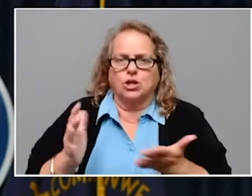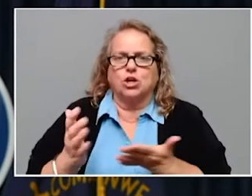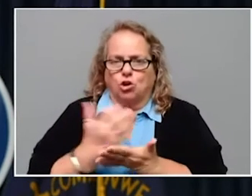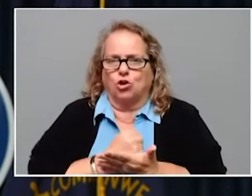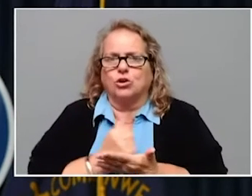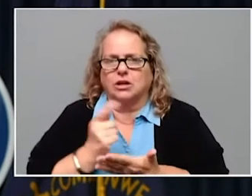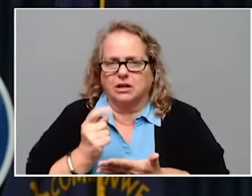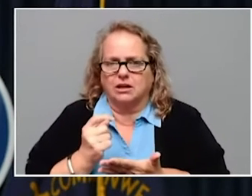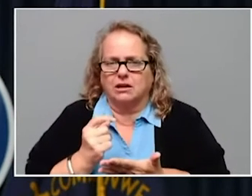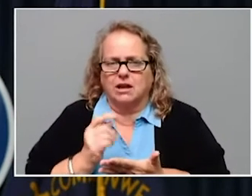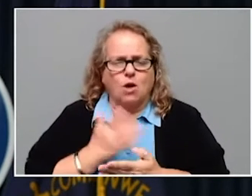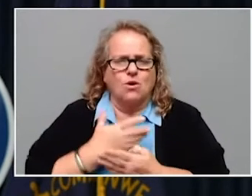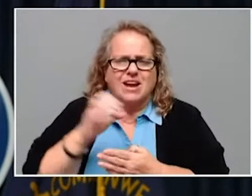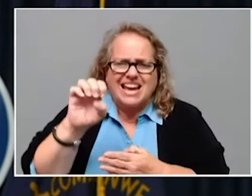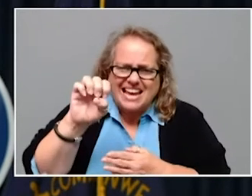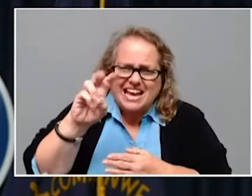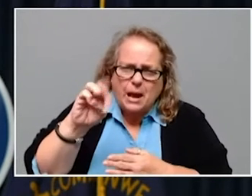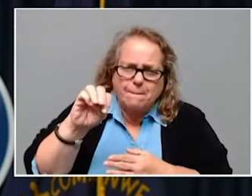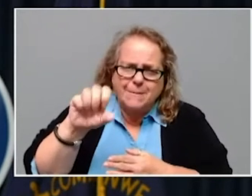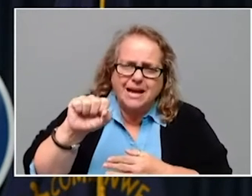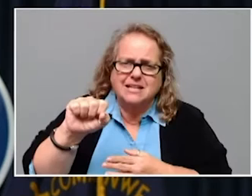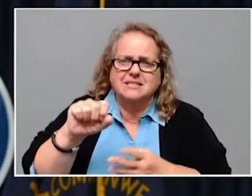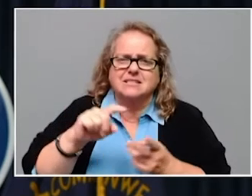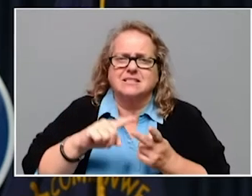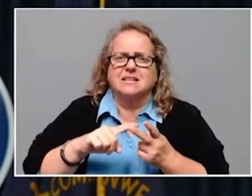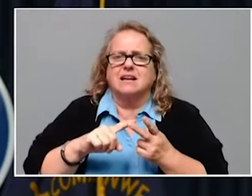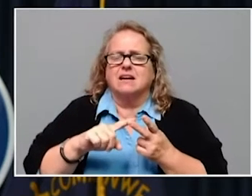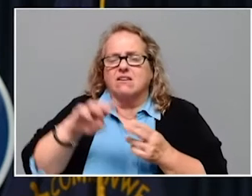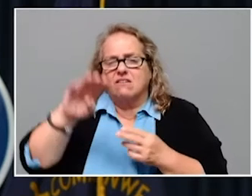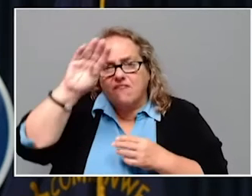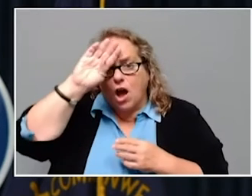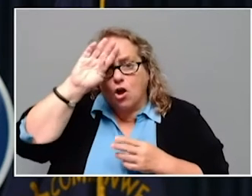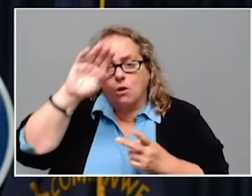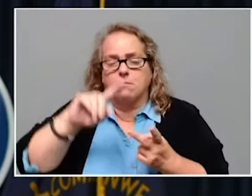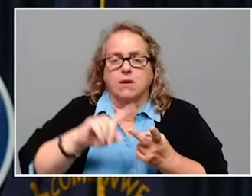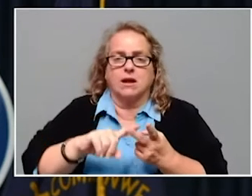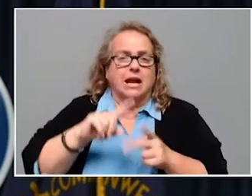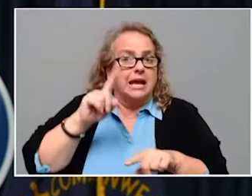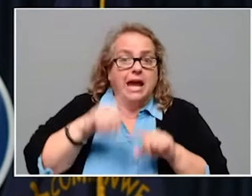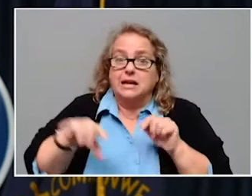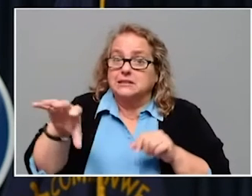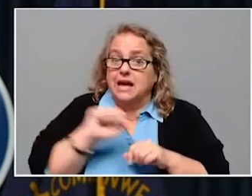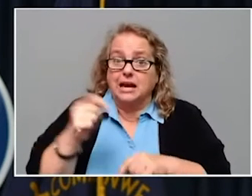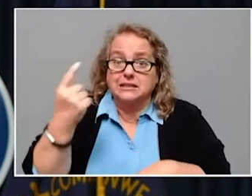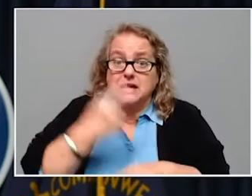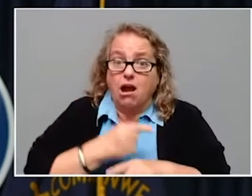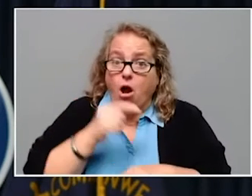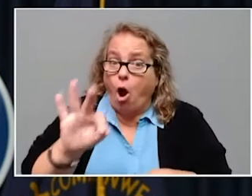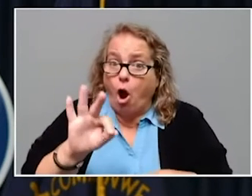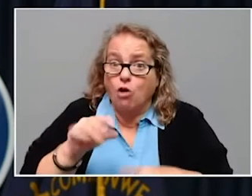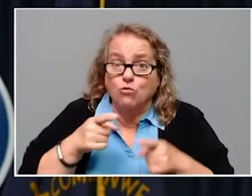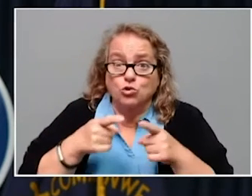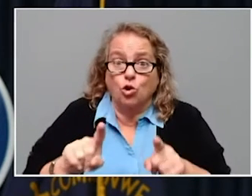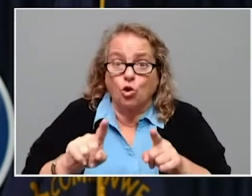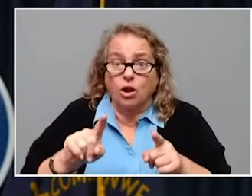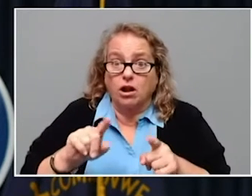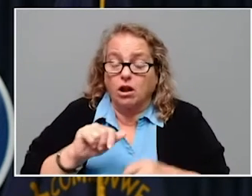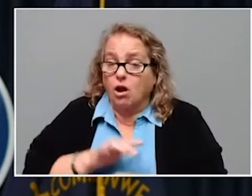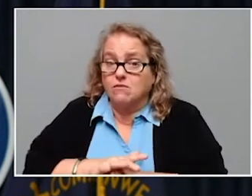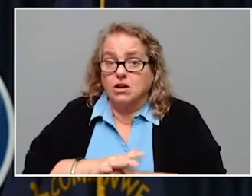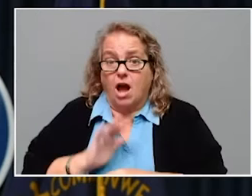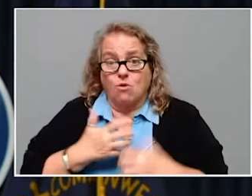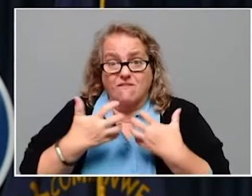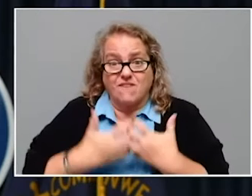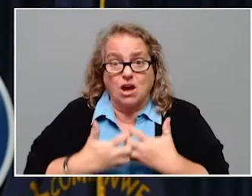firefighters and our police officers who couldn't take a day off in the midst of this, our factory workers working for